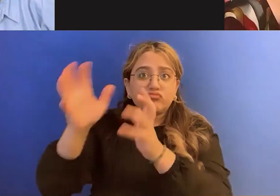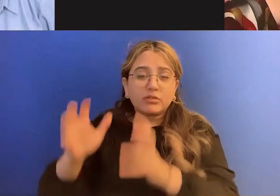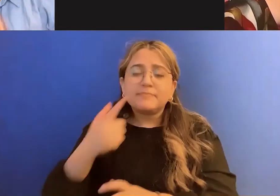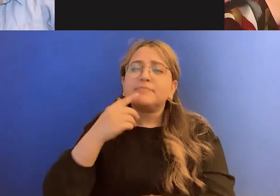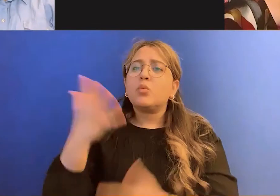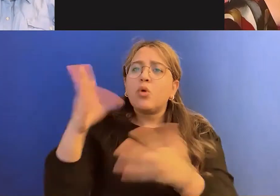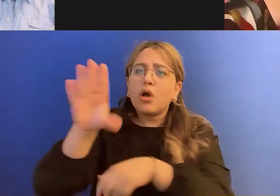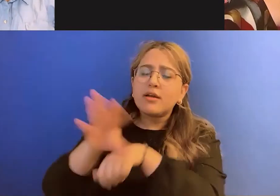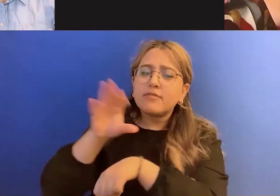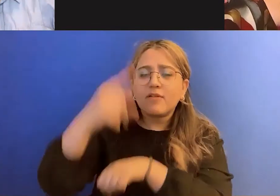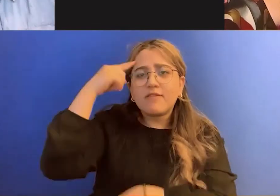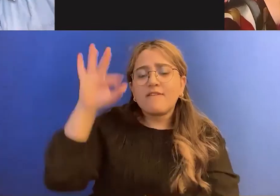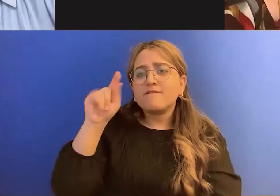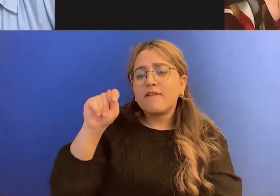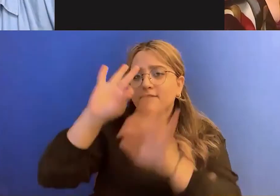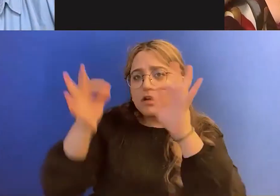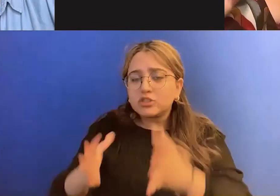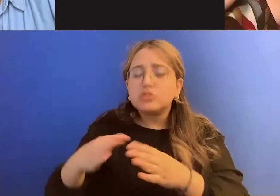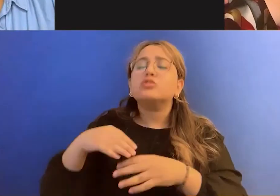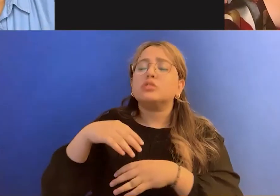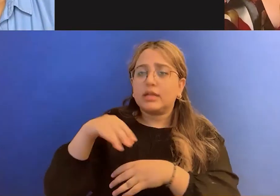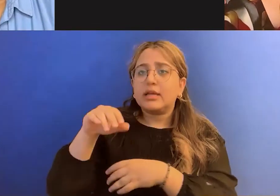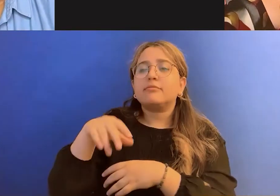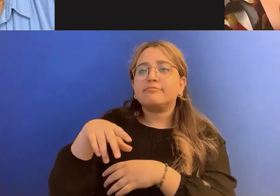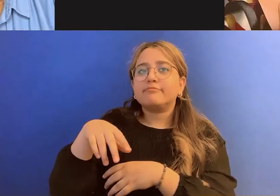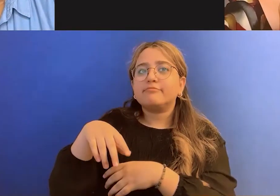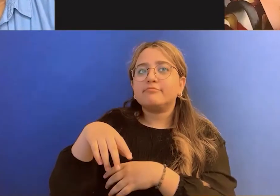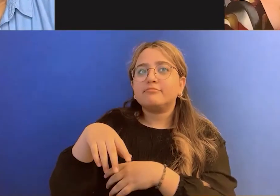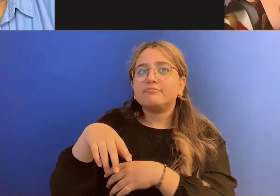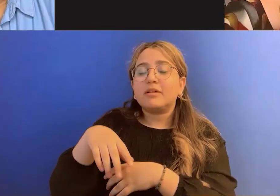influencers, bloggers, activists who are new to the scene?